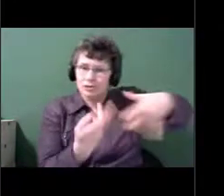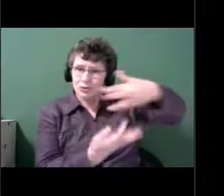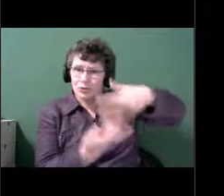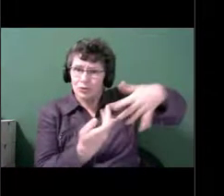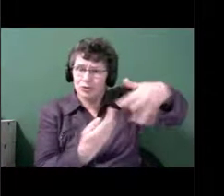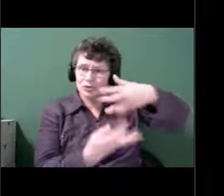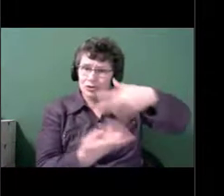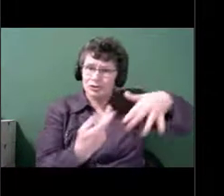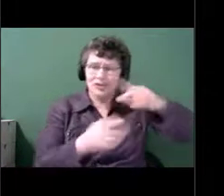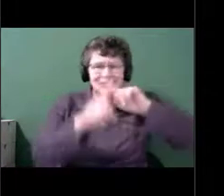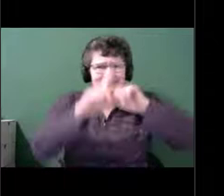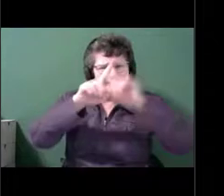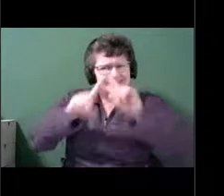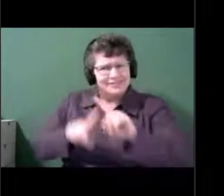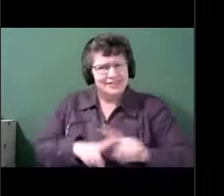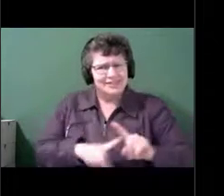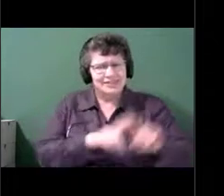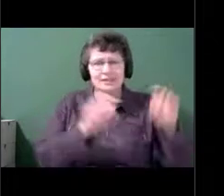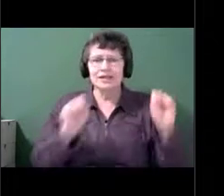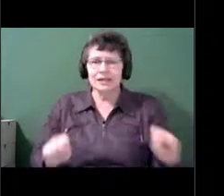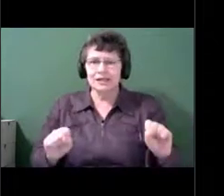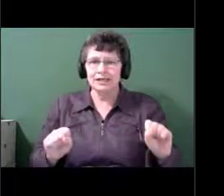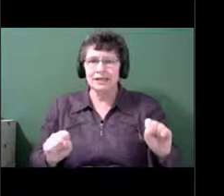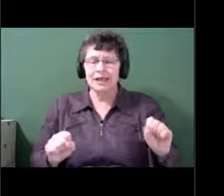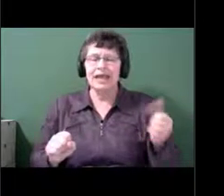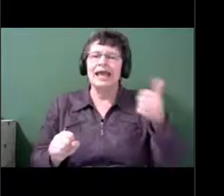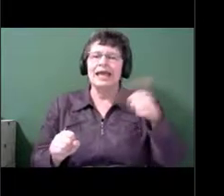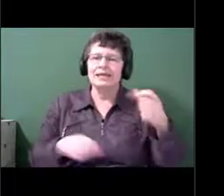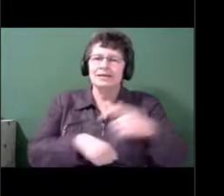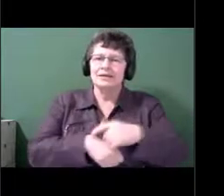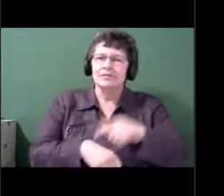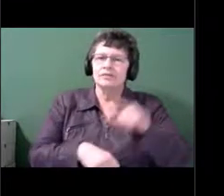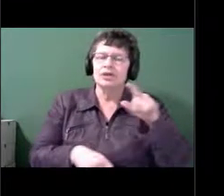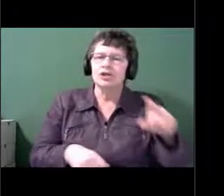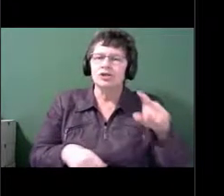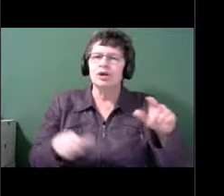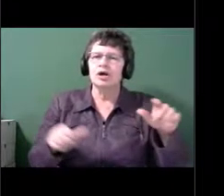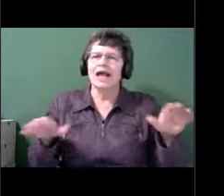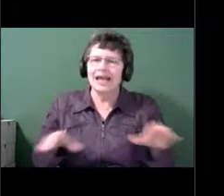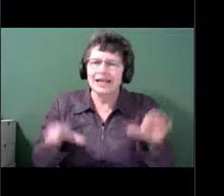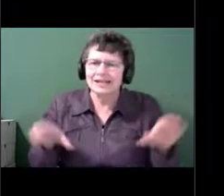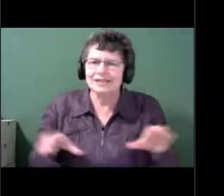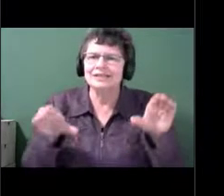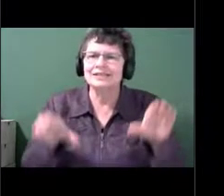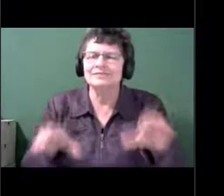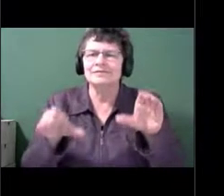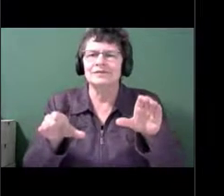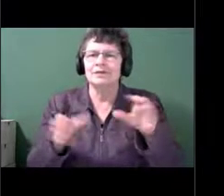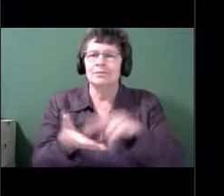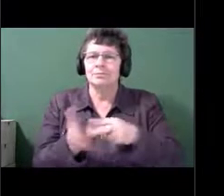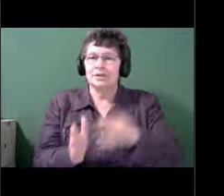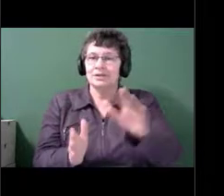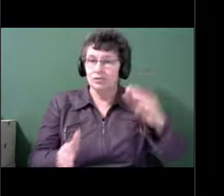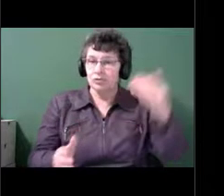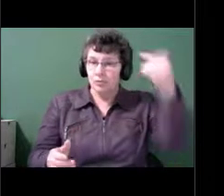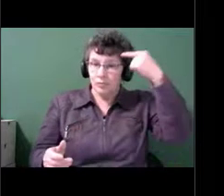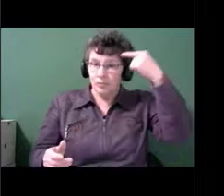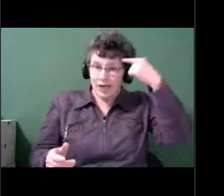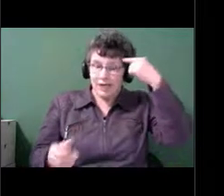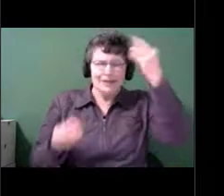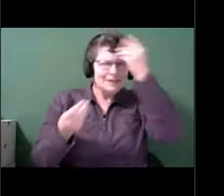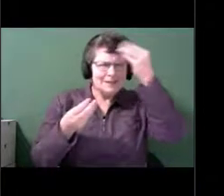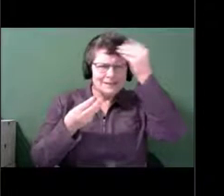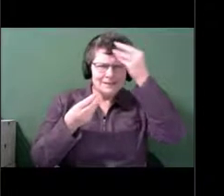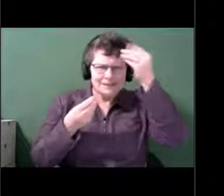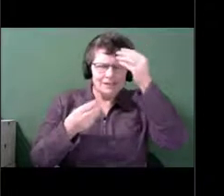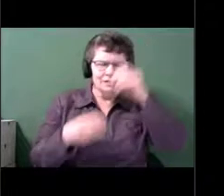of these kinds of activity give your brain a workout as well as your muscles, as well as the other parts of your